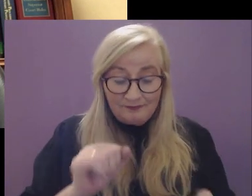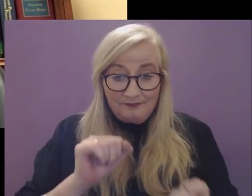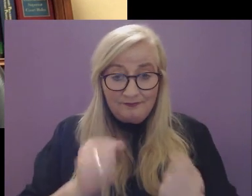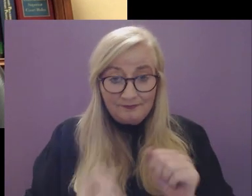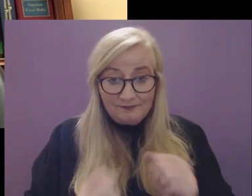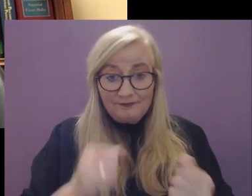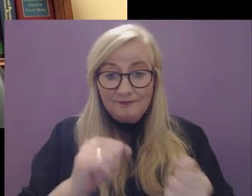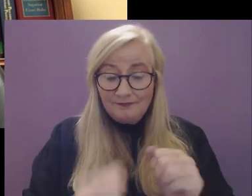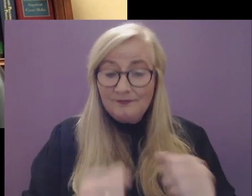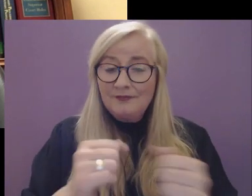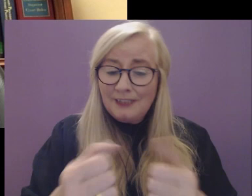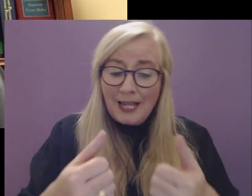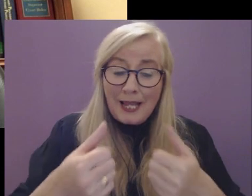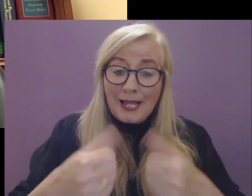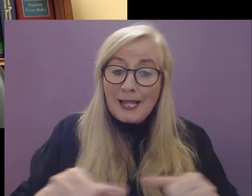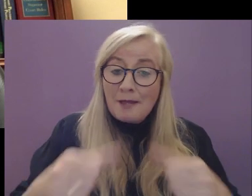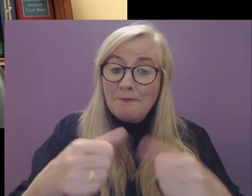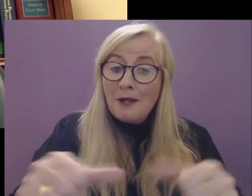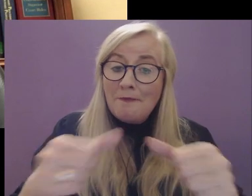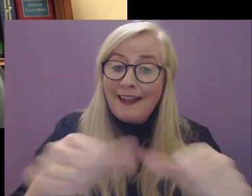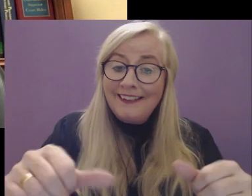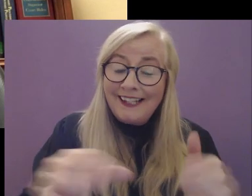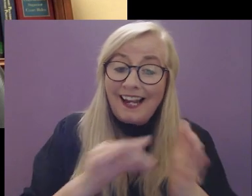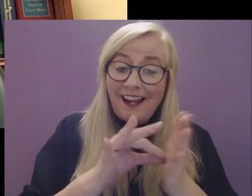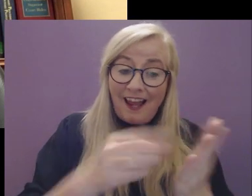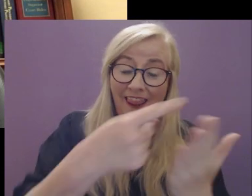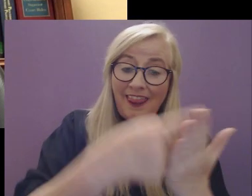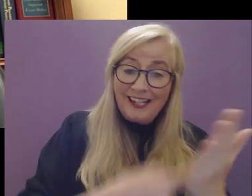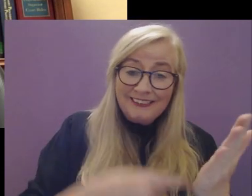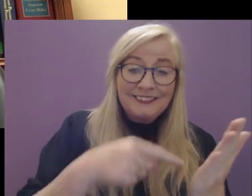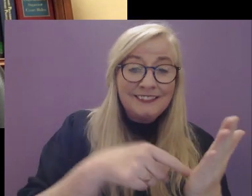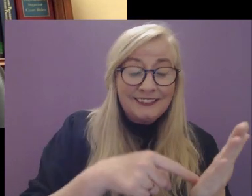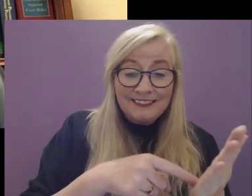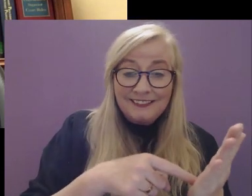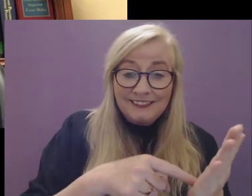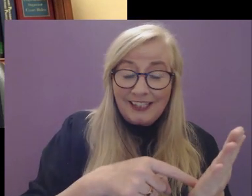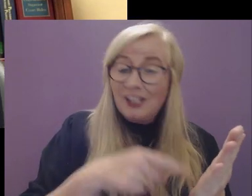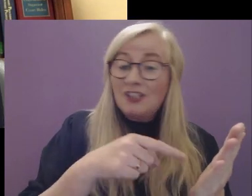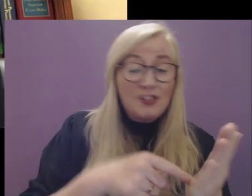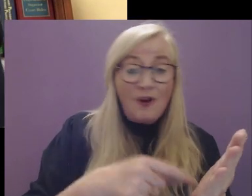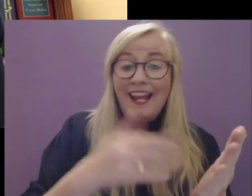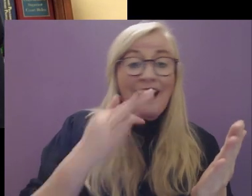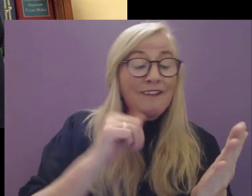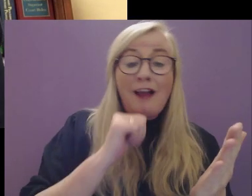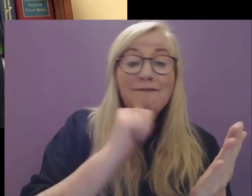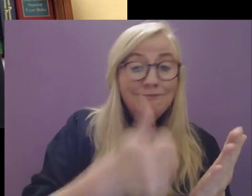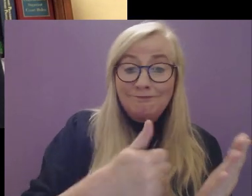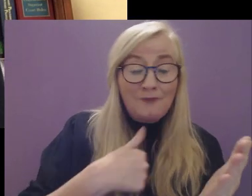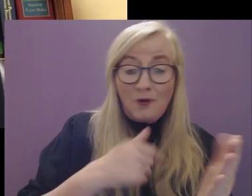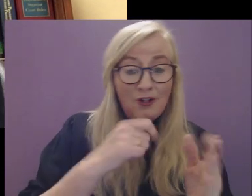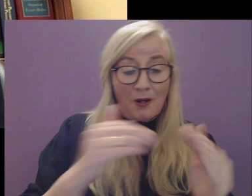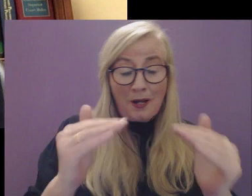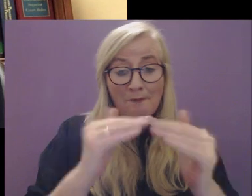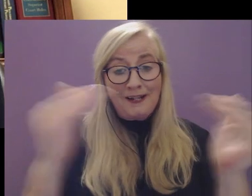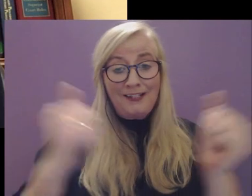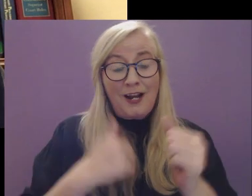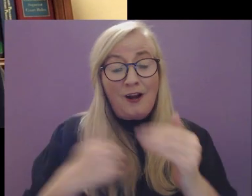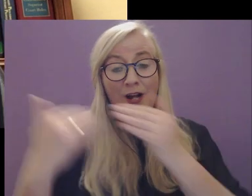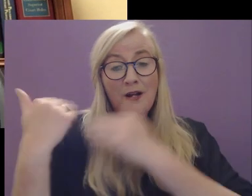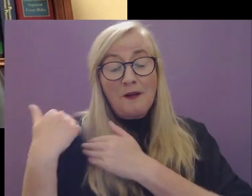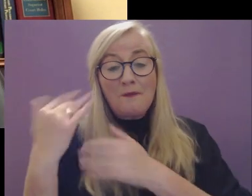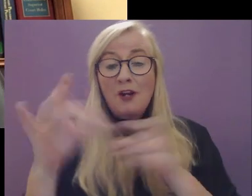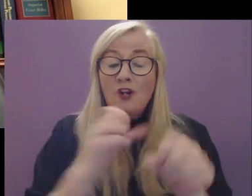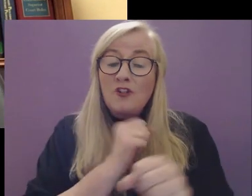necessary changes to implement the guidelines in a meaningful way, we are simply not meeting our obligation to ensure that